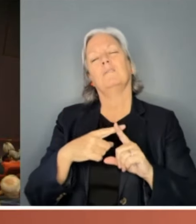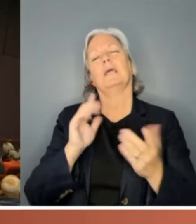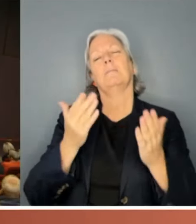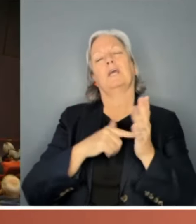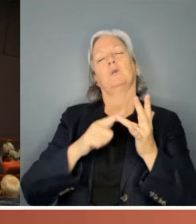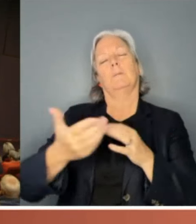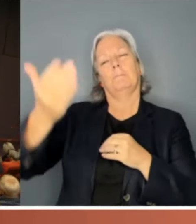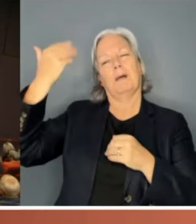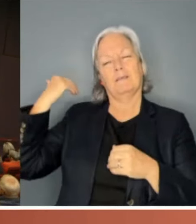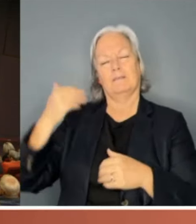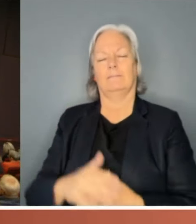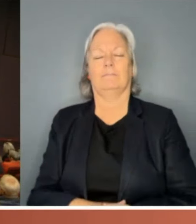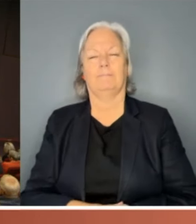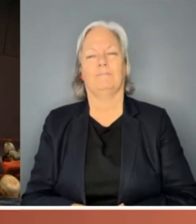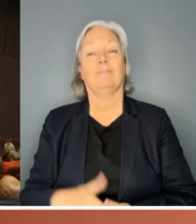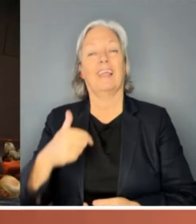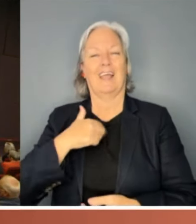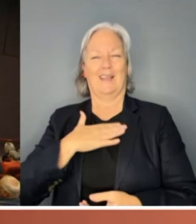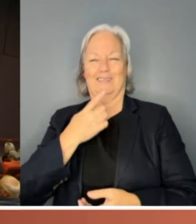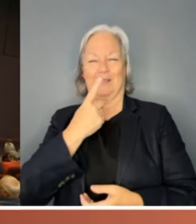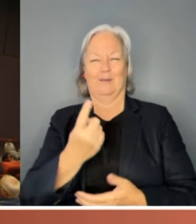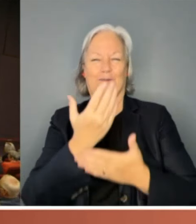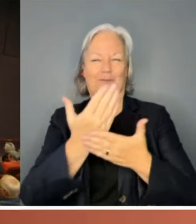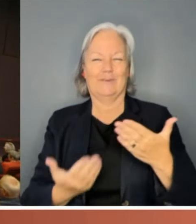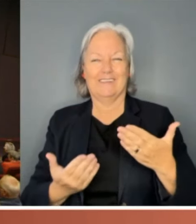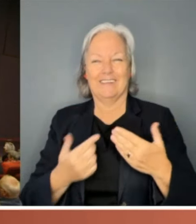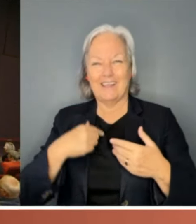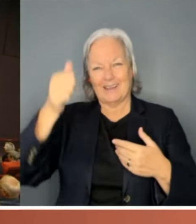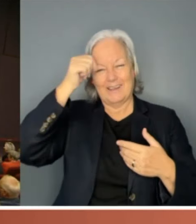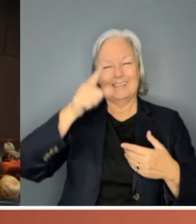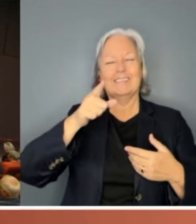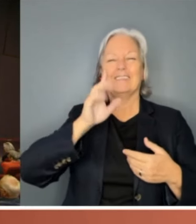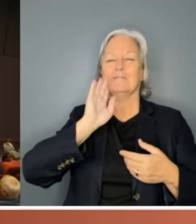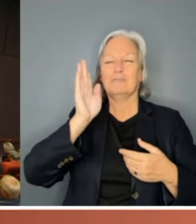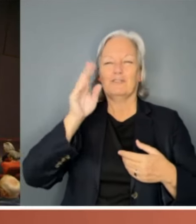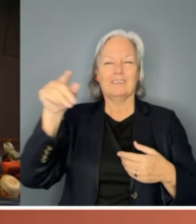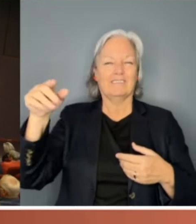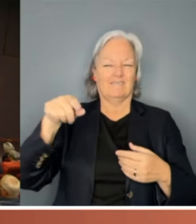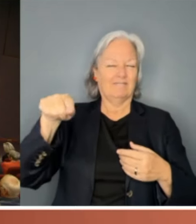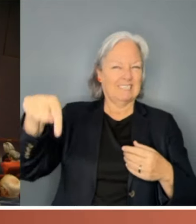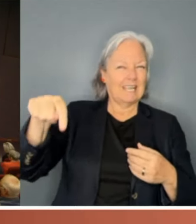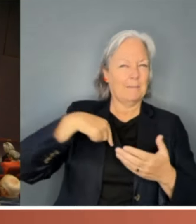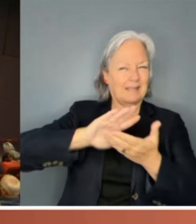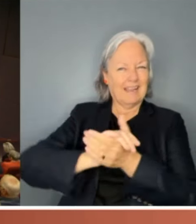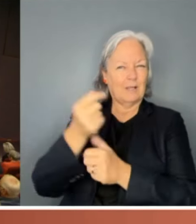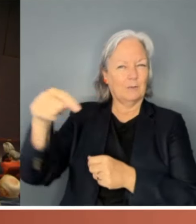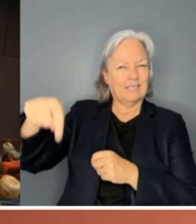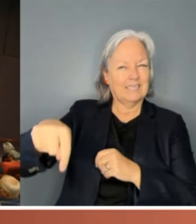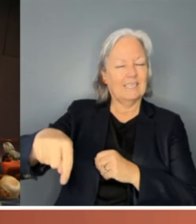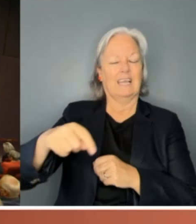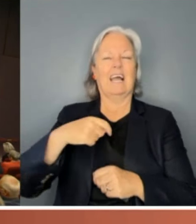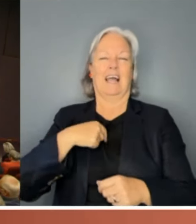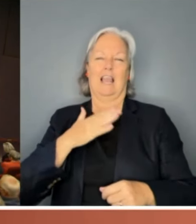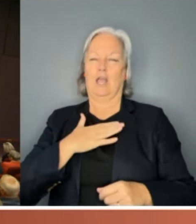I'll just quickly tell a story. And I see that the speaker's chief of staff is here, Charlie. I'm glad to see you, but I'm going to tell the story.